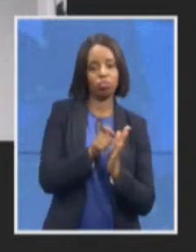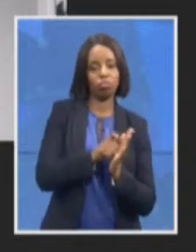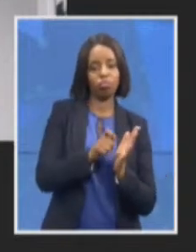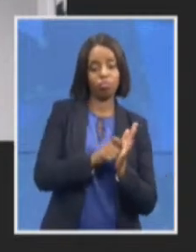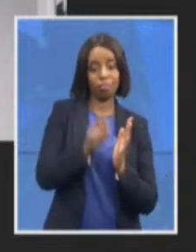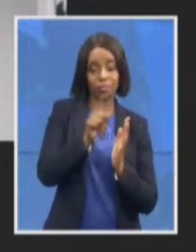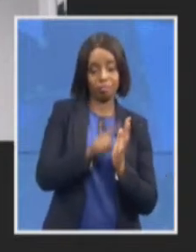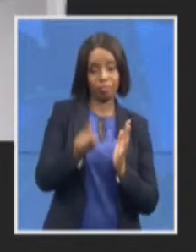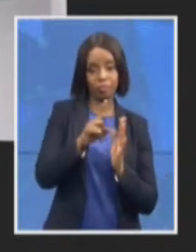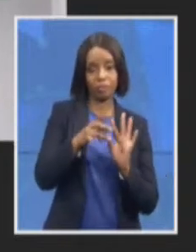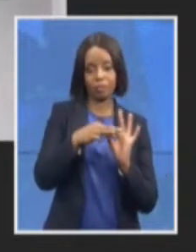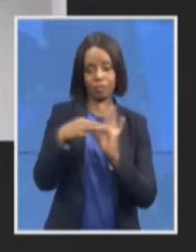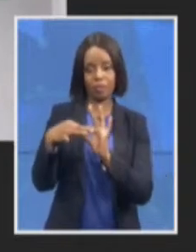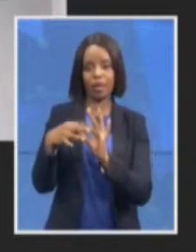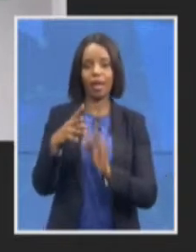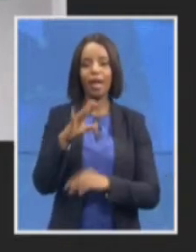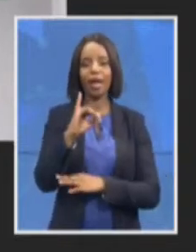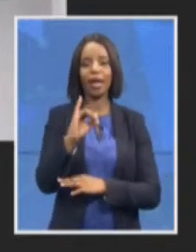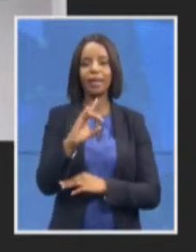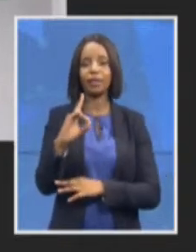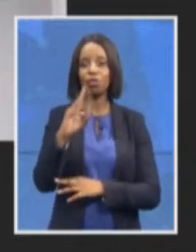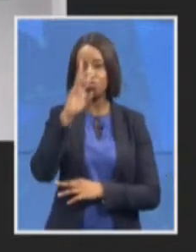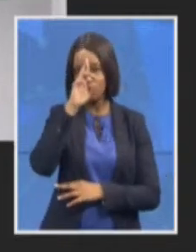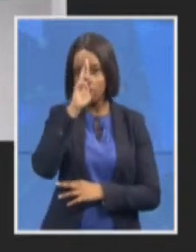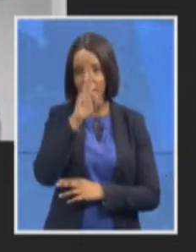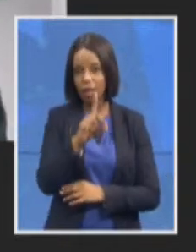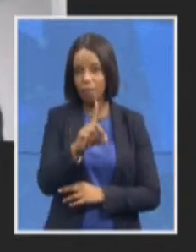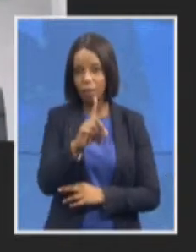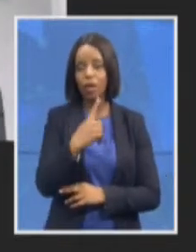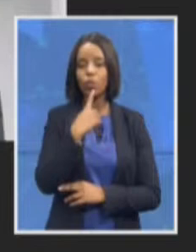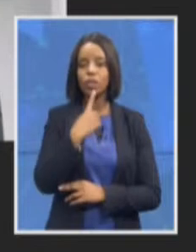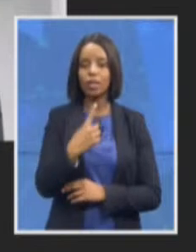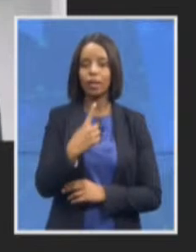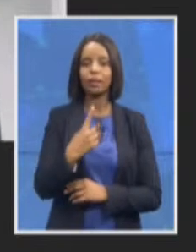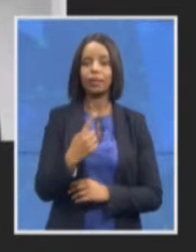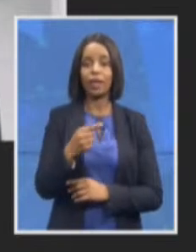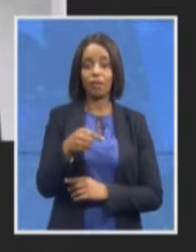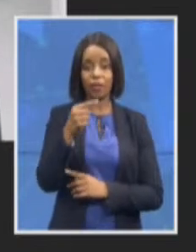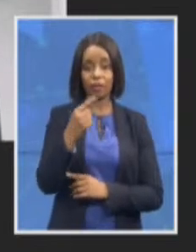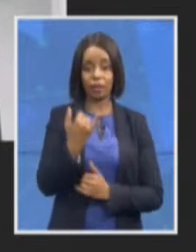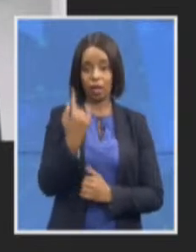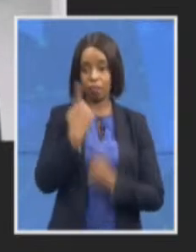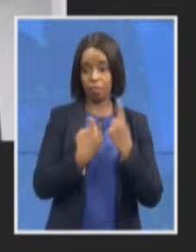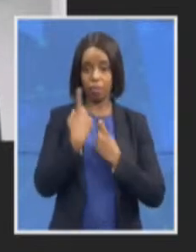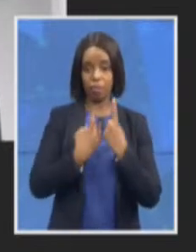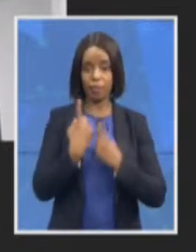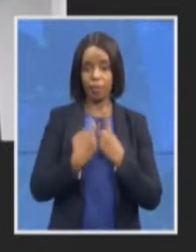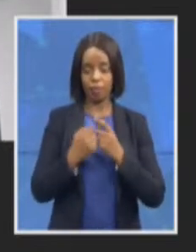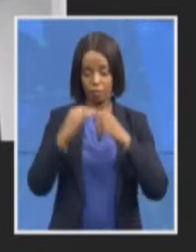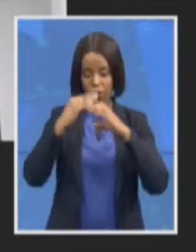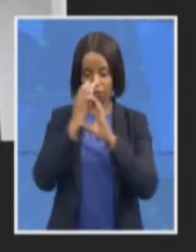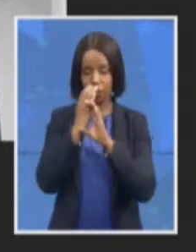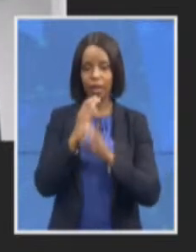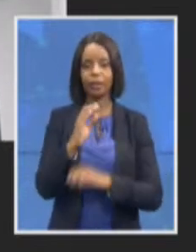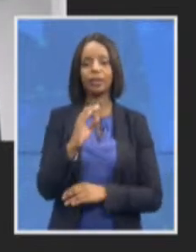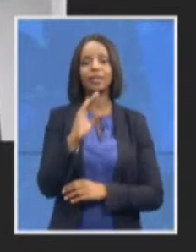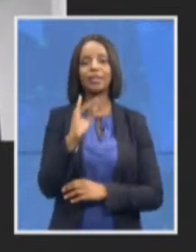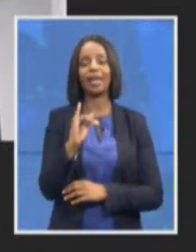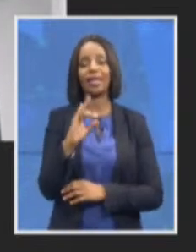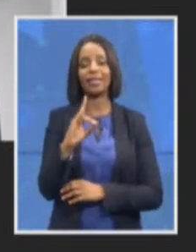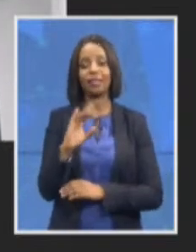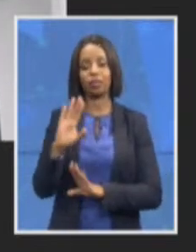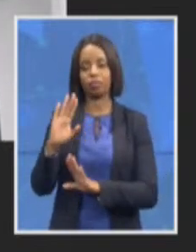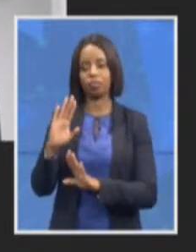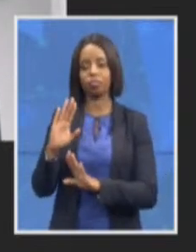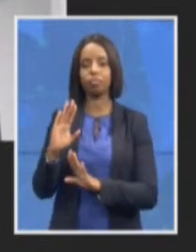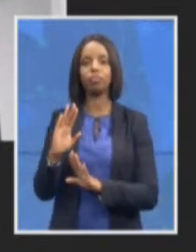focus on ID questions the other questions may well be addressed after the NDPP's full briefing Sipoma